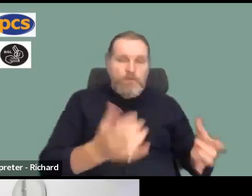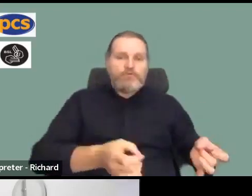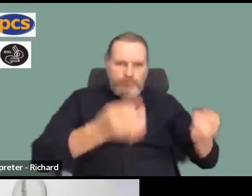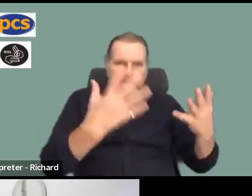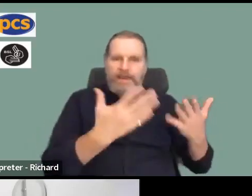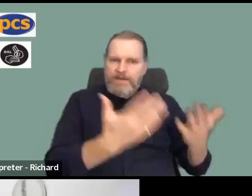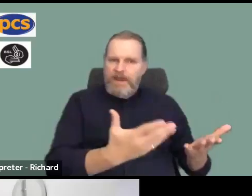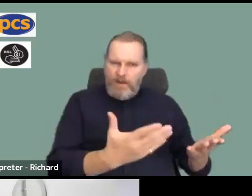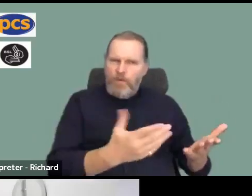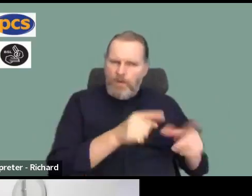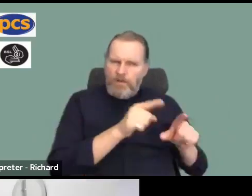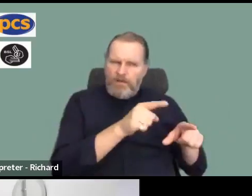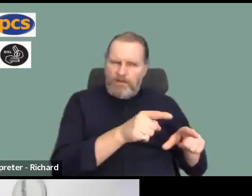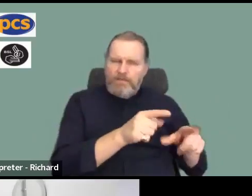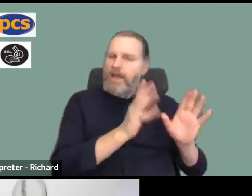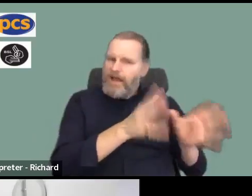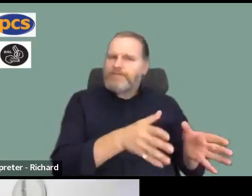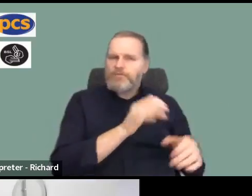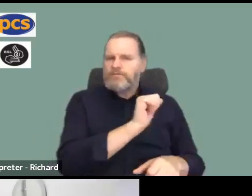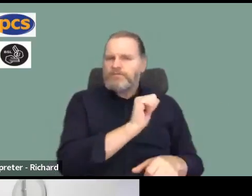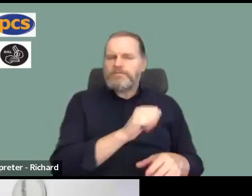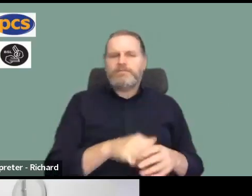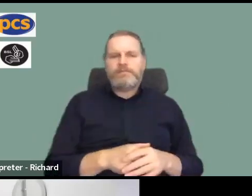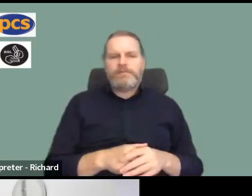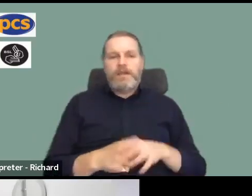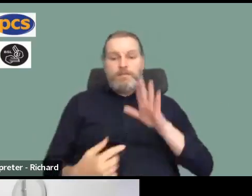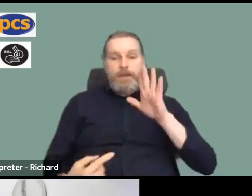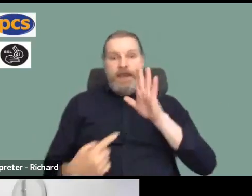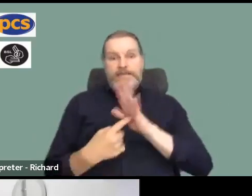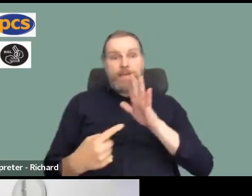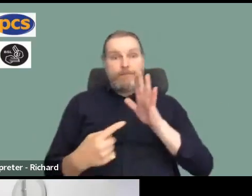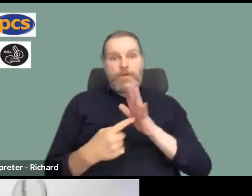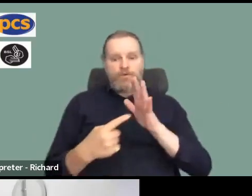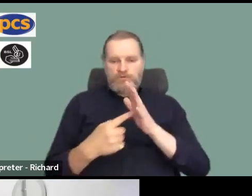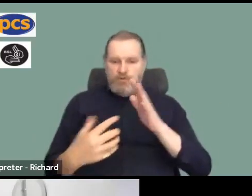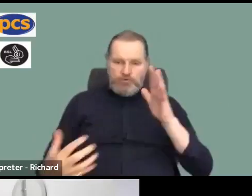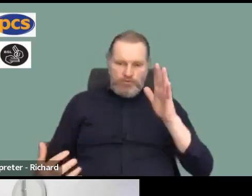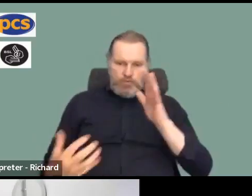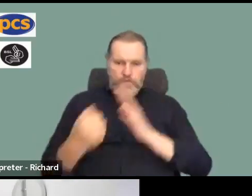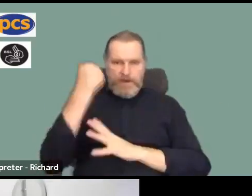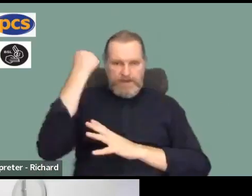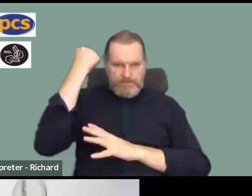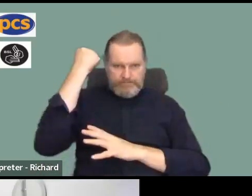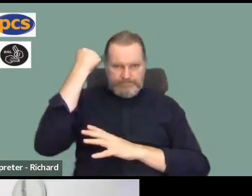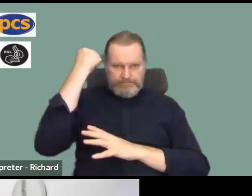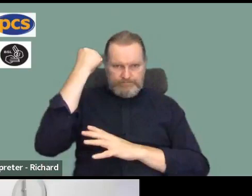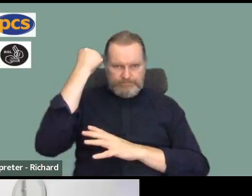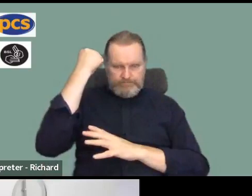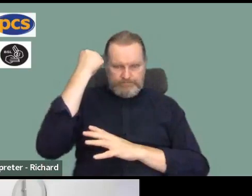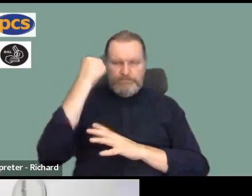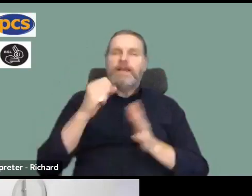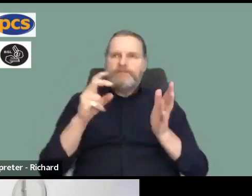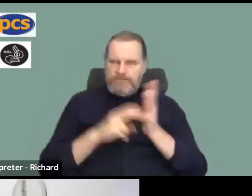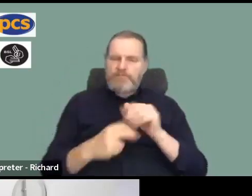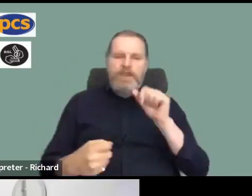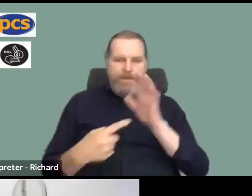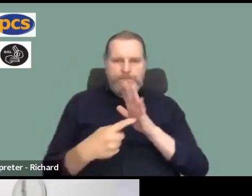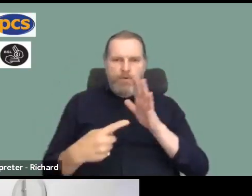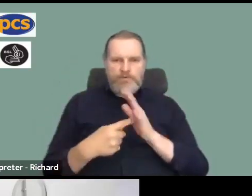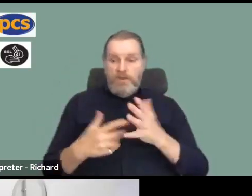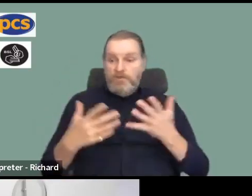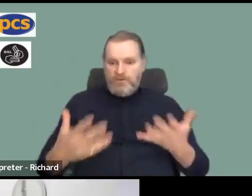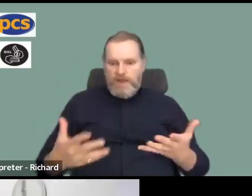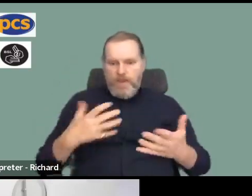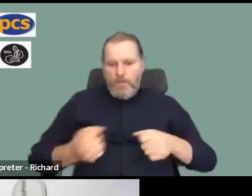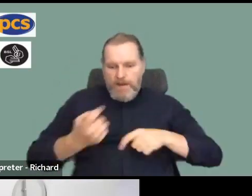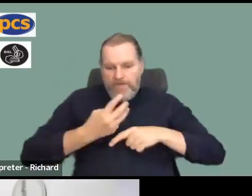about it, was knowing how important it is to win, was that we needed to give ourselves the time to do the work. And we